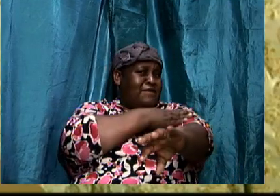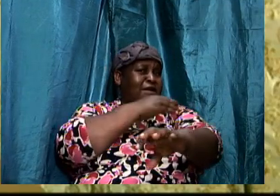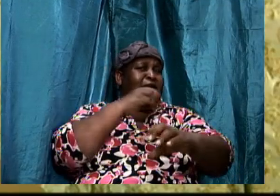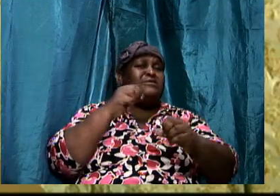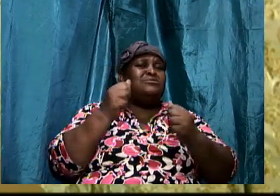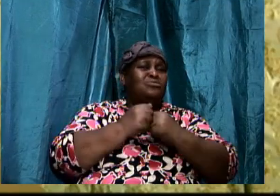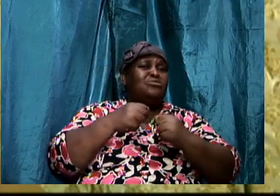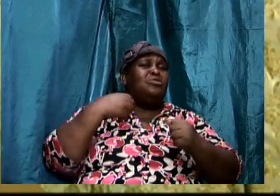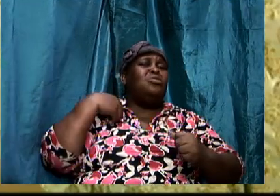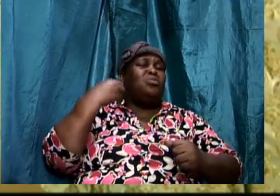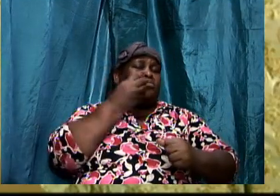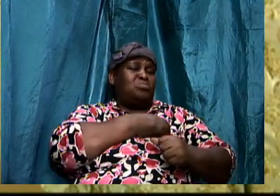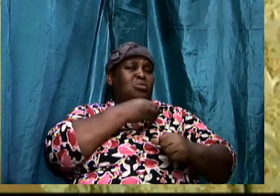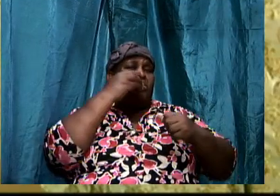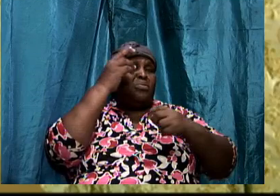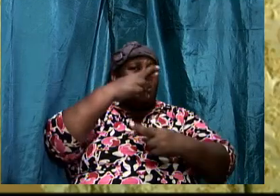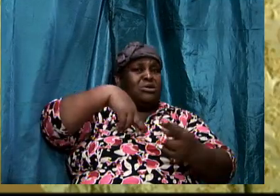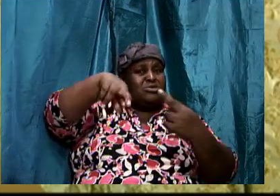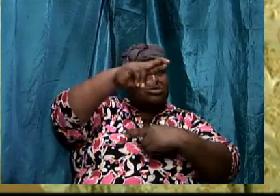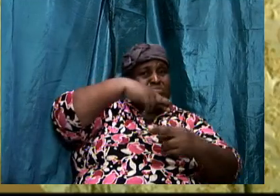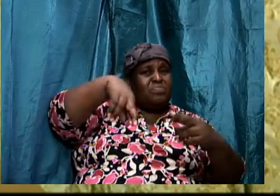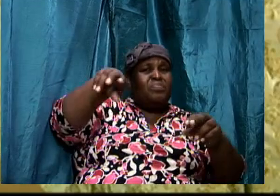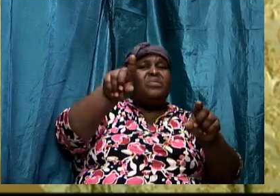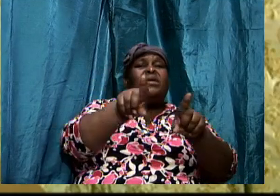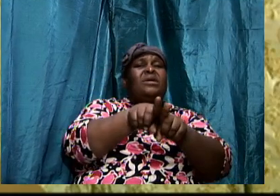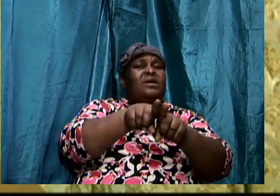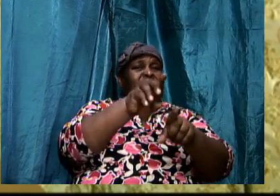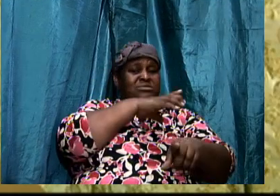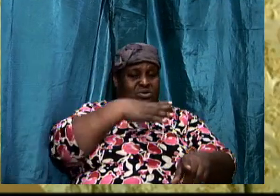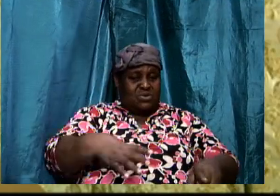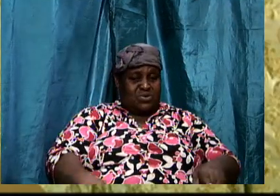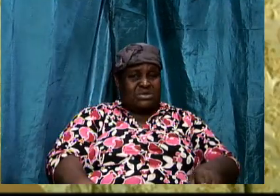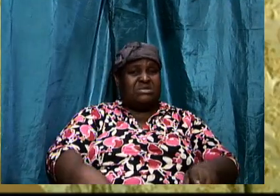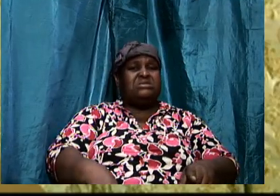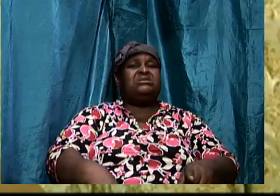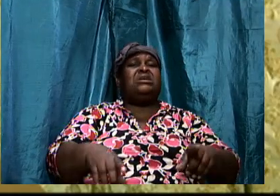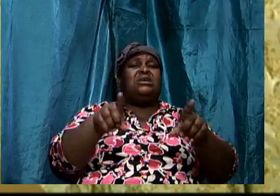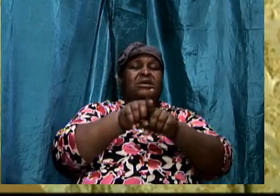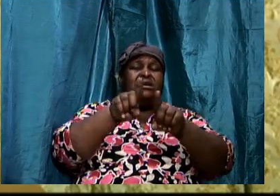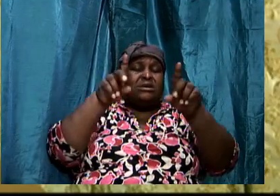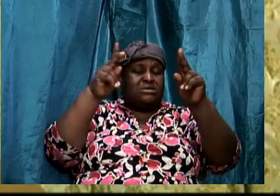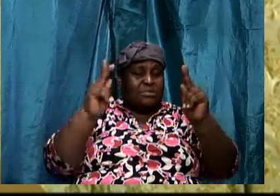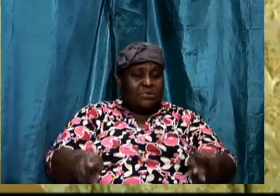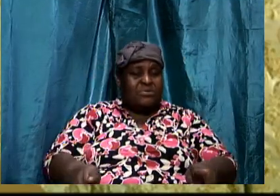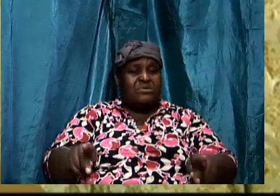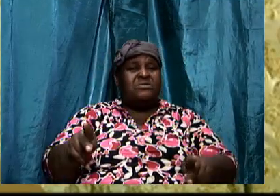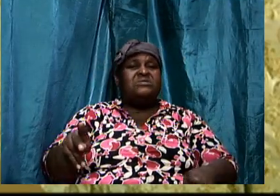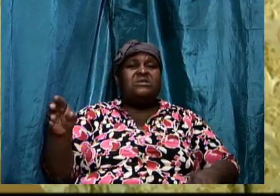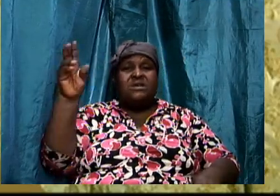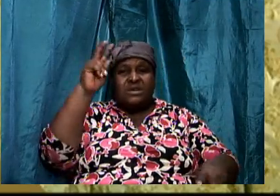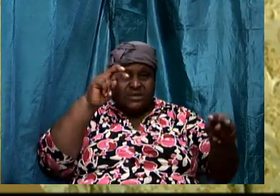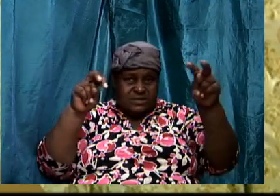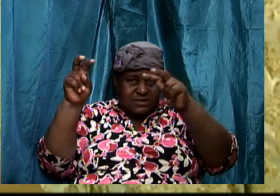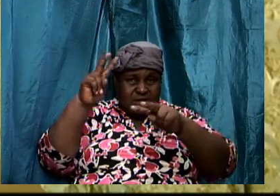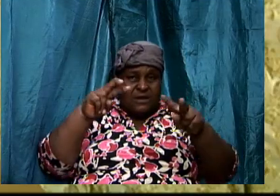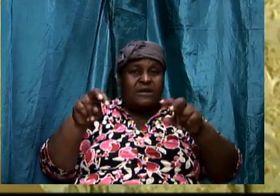Almighty as a son of God, as a Christian, as a person seeking to follow Christ. None of